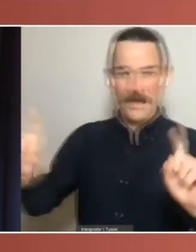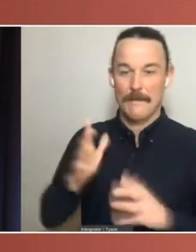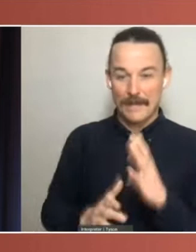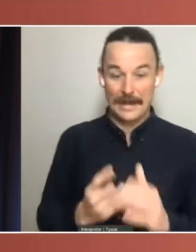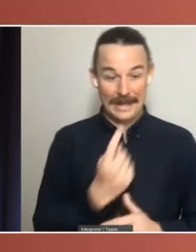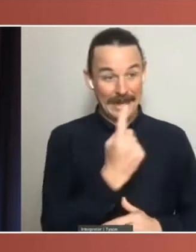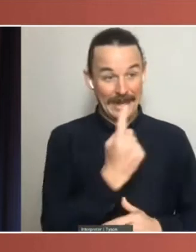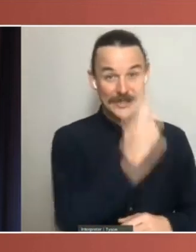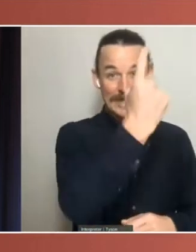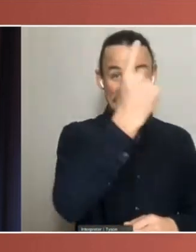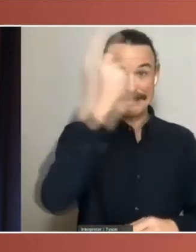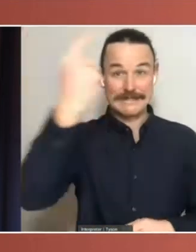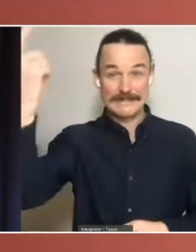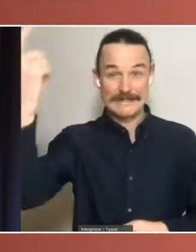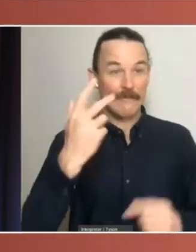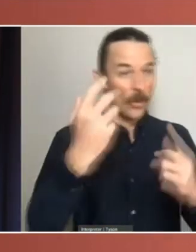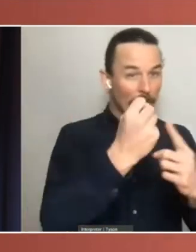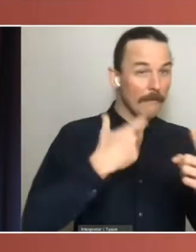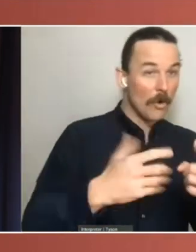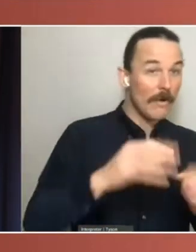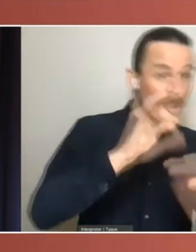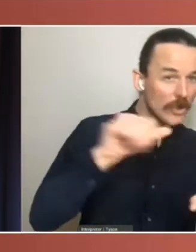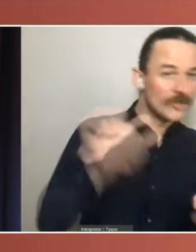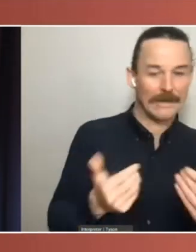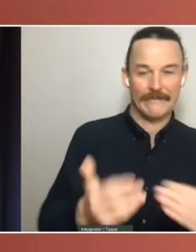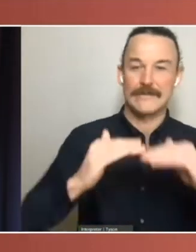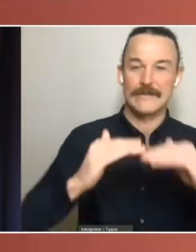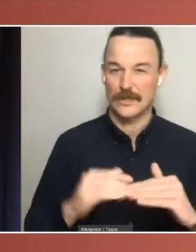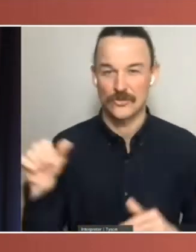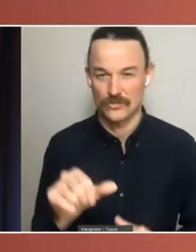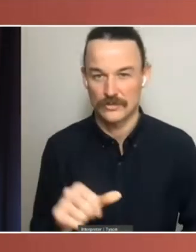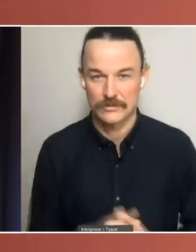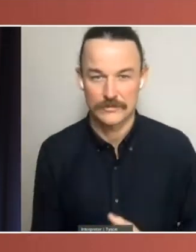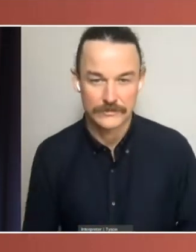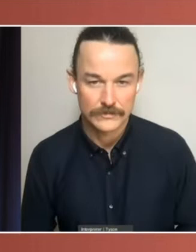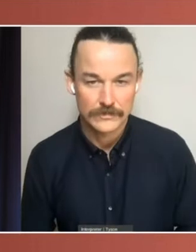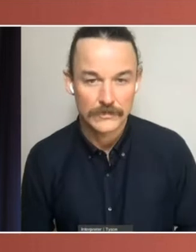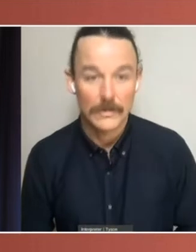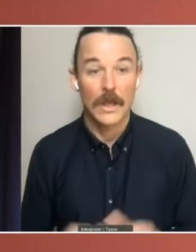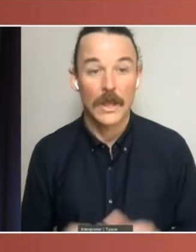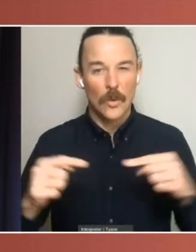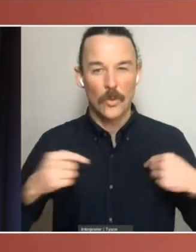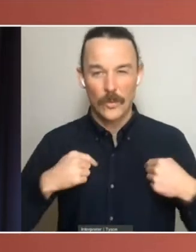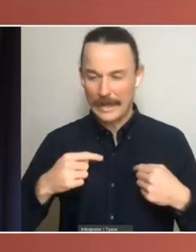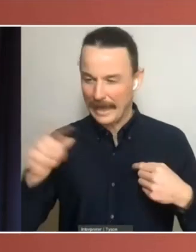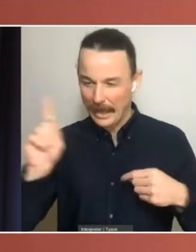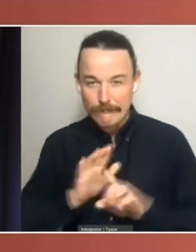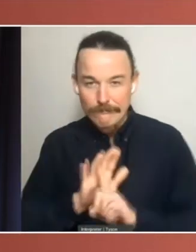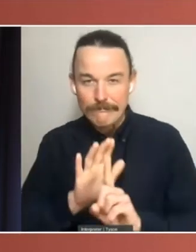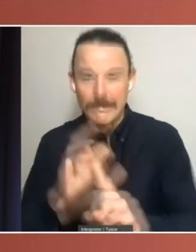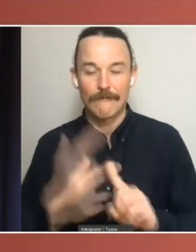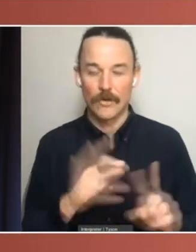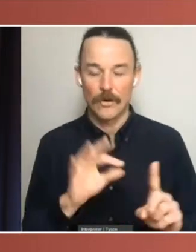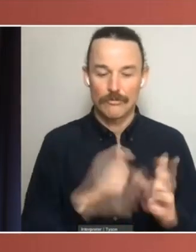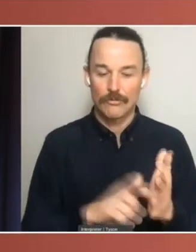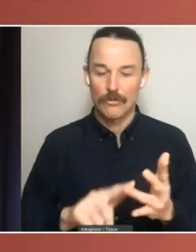majority of the vote. In the absence of a concerted push for proportional representation in the lower House, I thought these numbers were